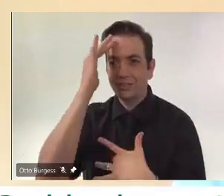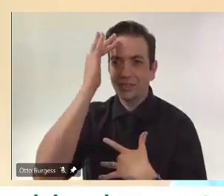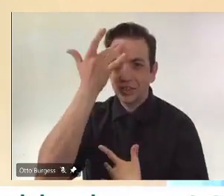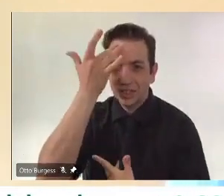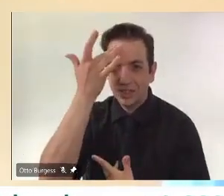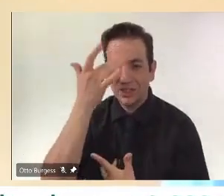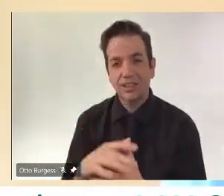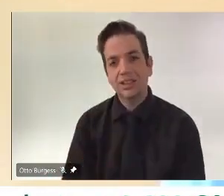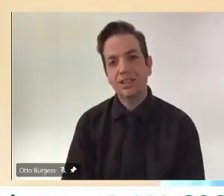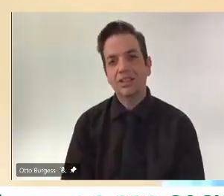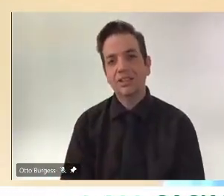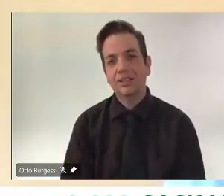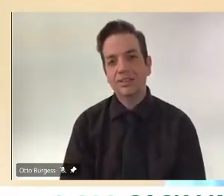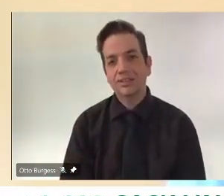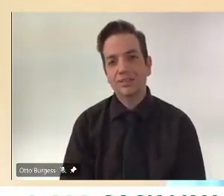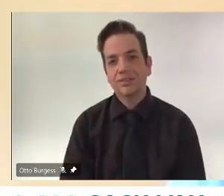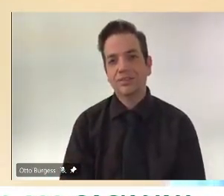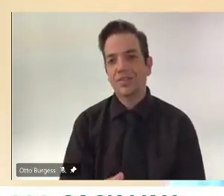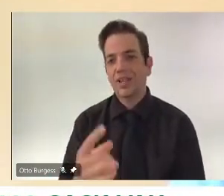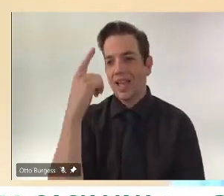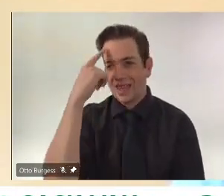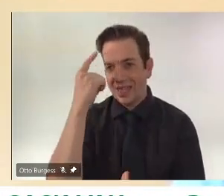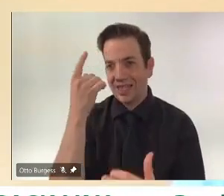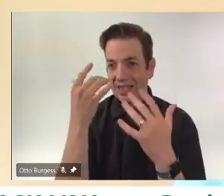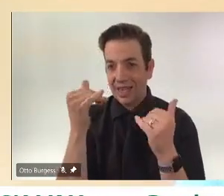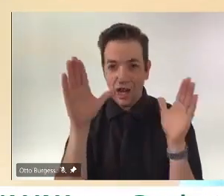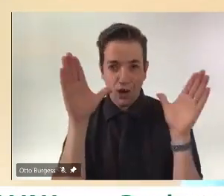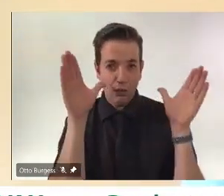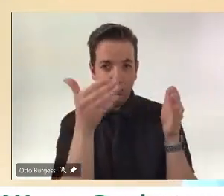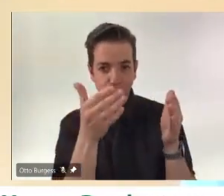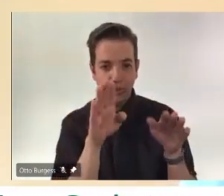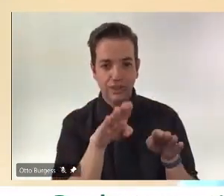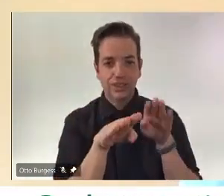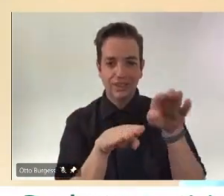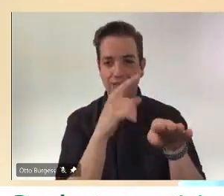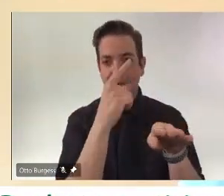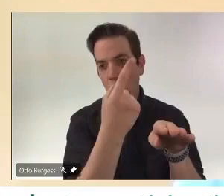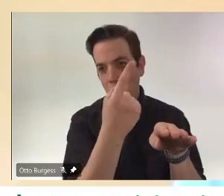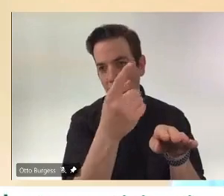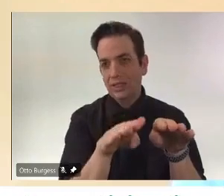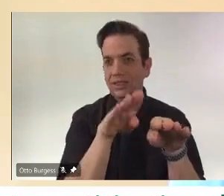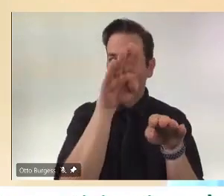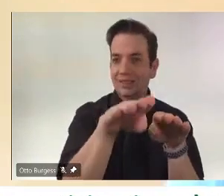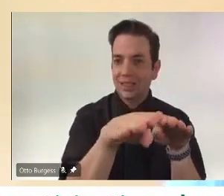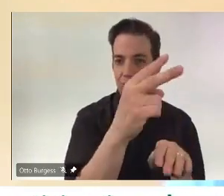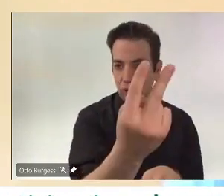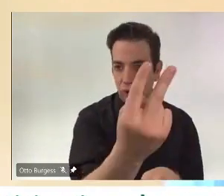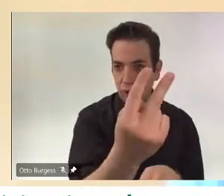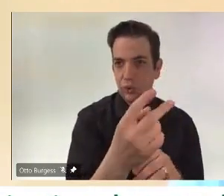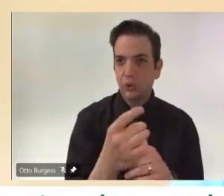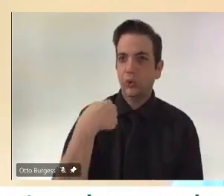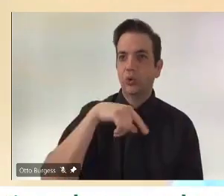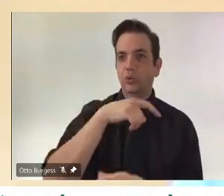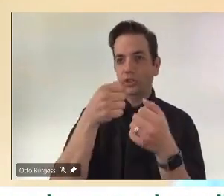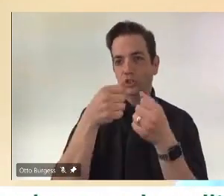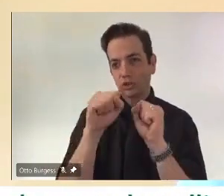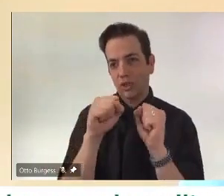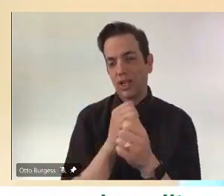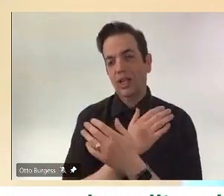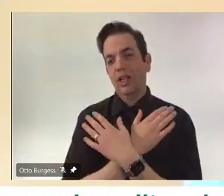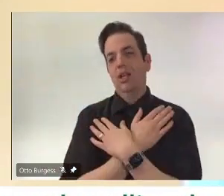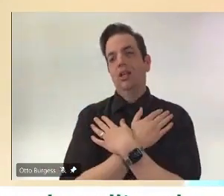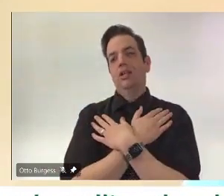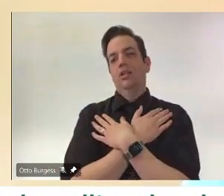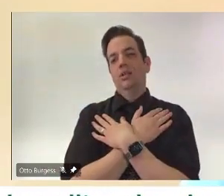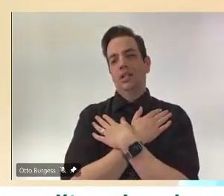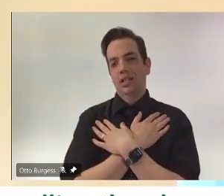and then step one and step two as we gradually relax. And I think that will guide us forwards. Obviously, you